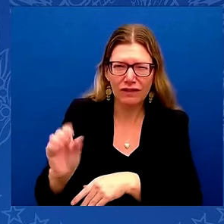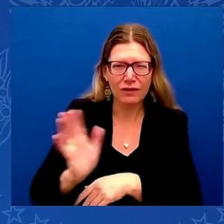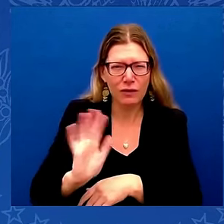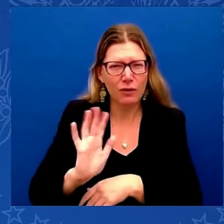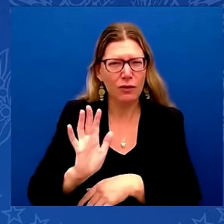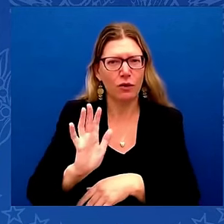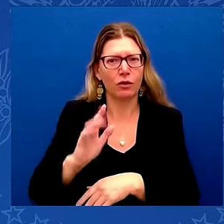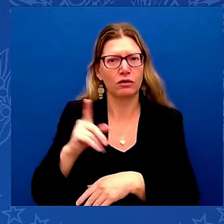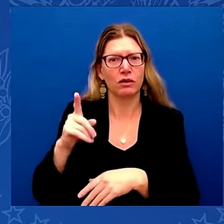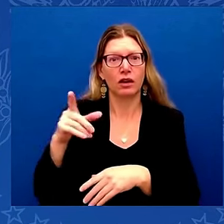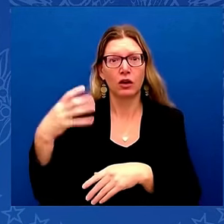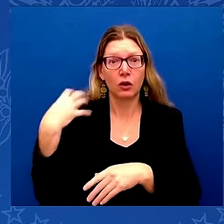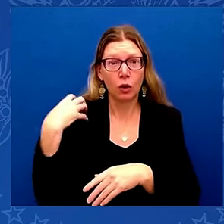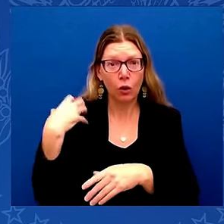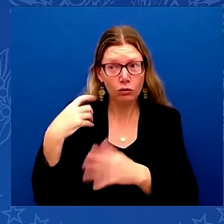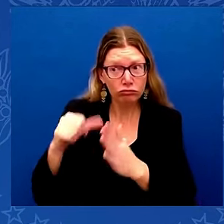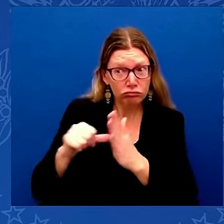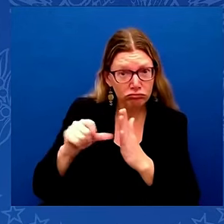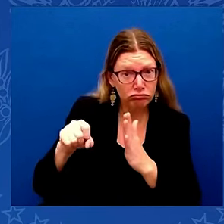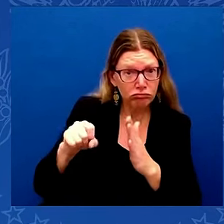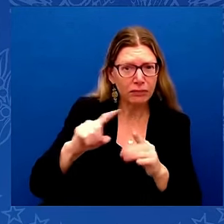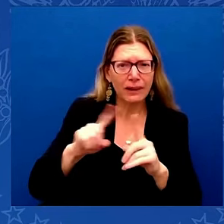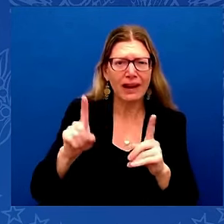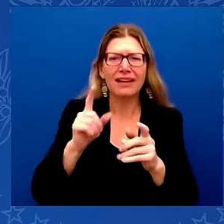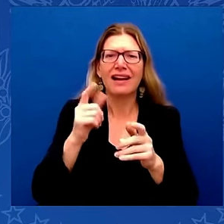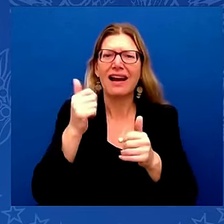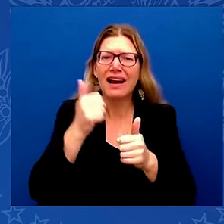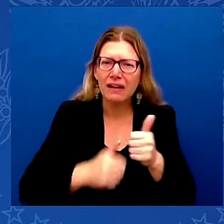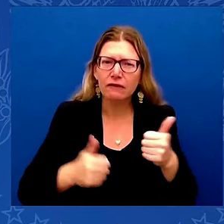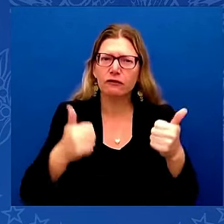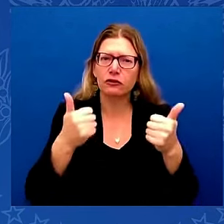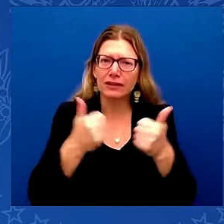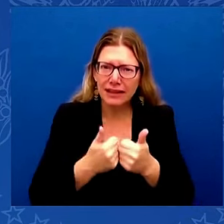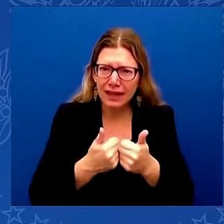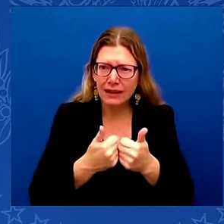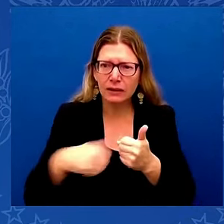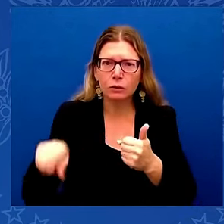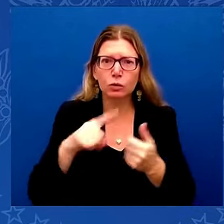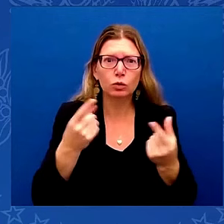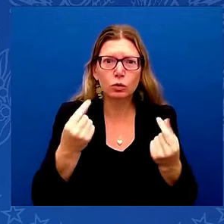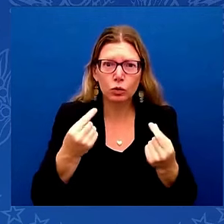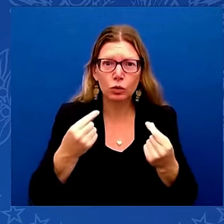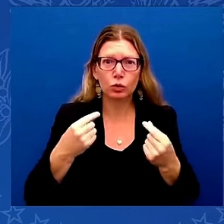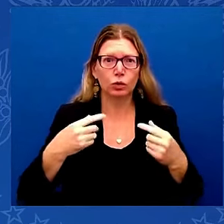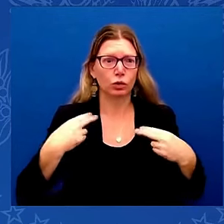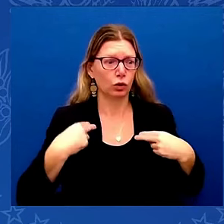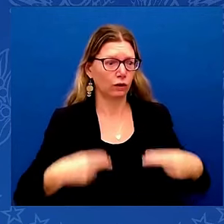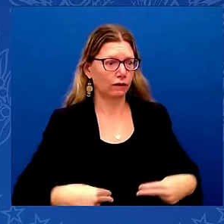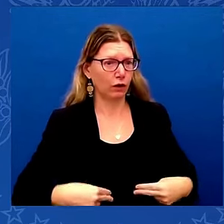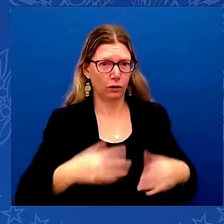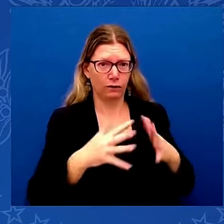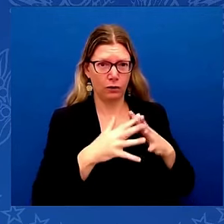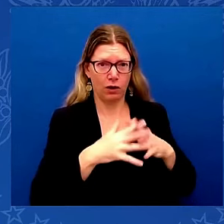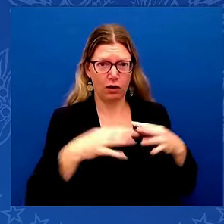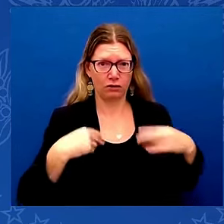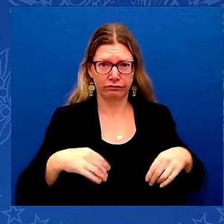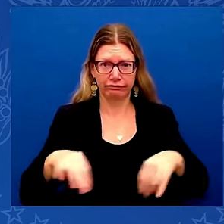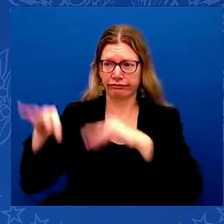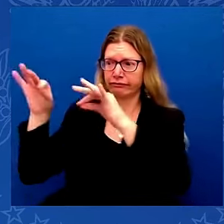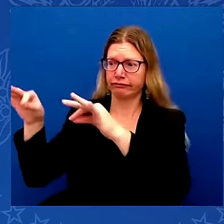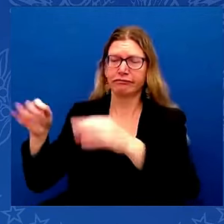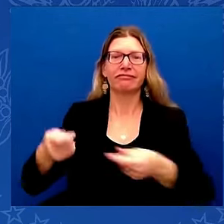every game, after you hang up that uniform, you immediately put on another uniform. One representing the United States of America.